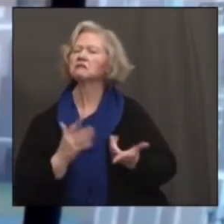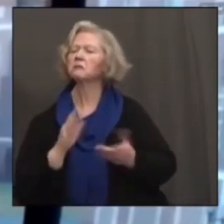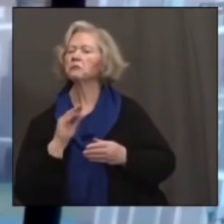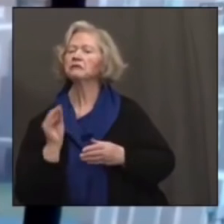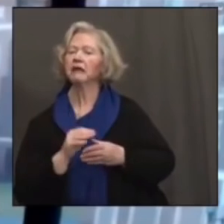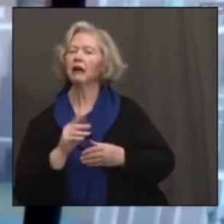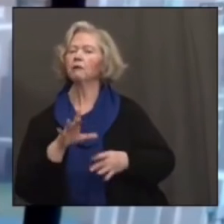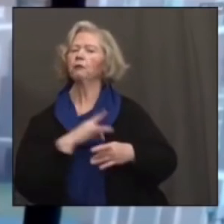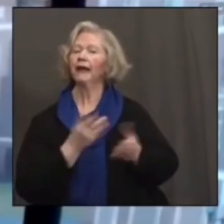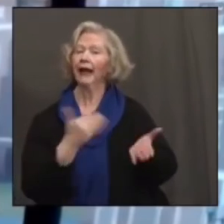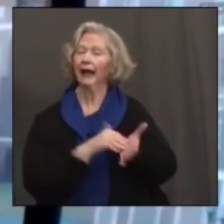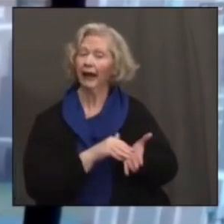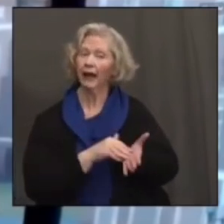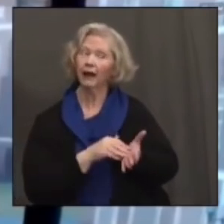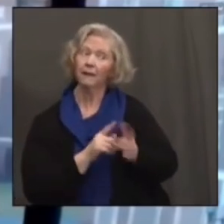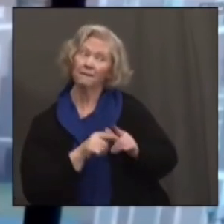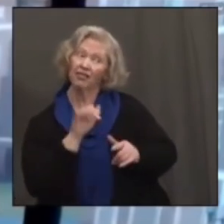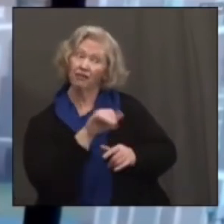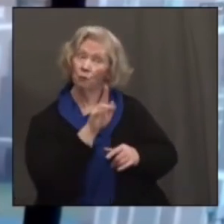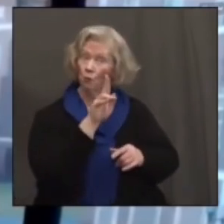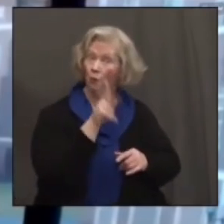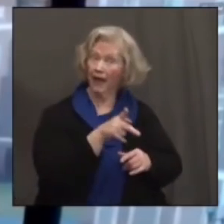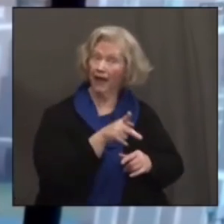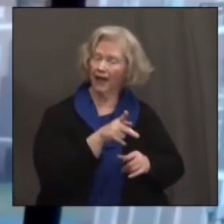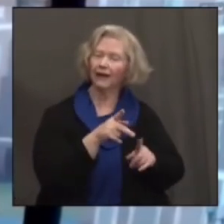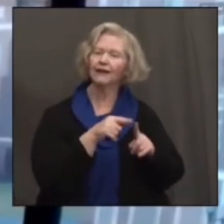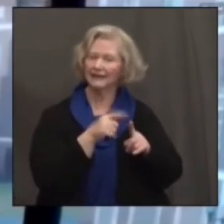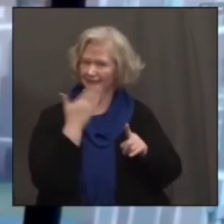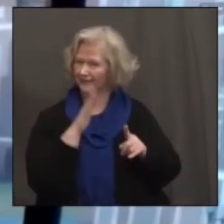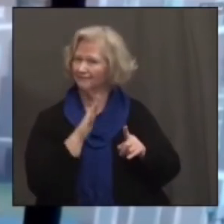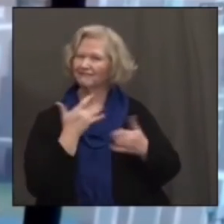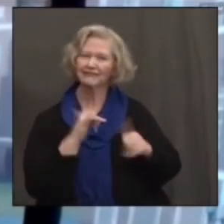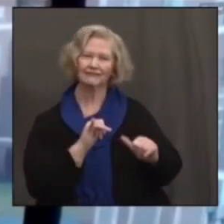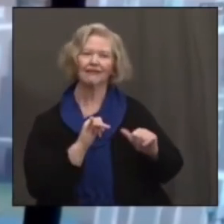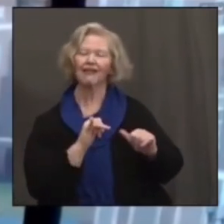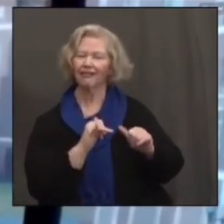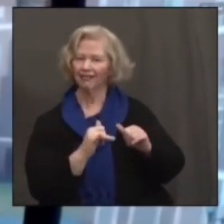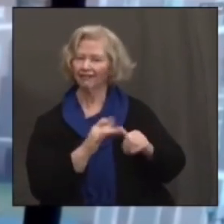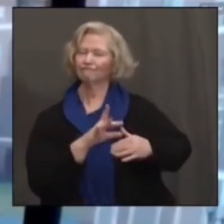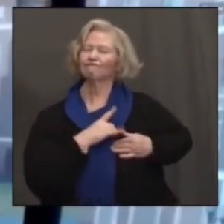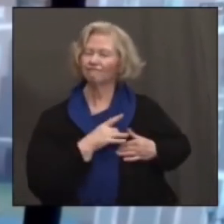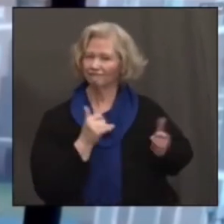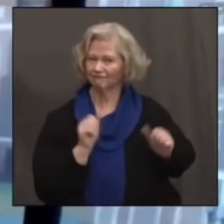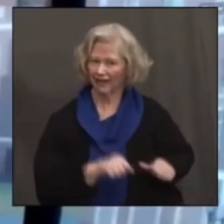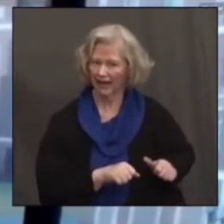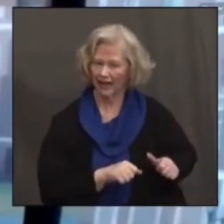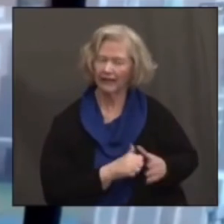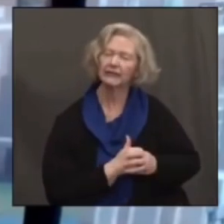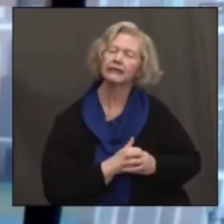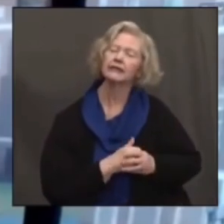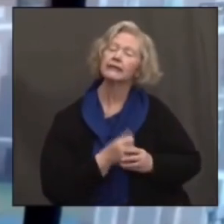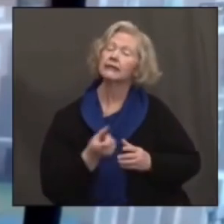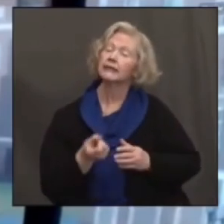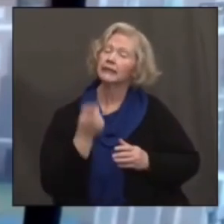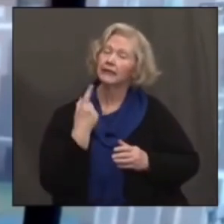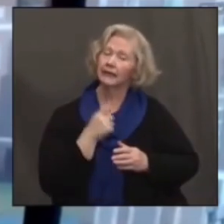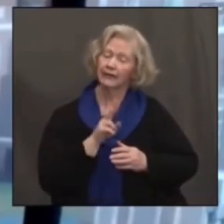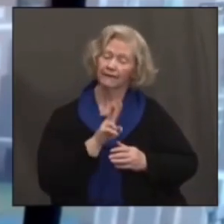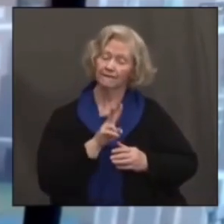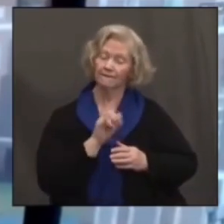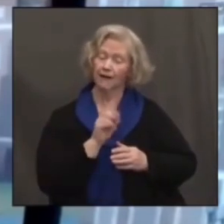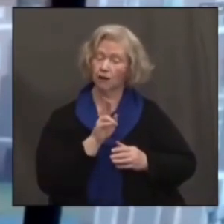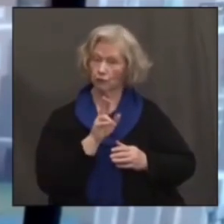potentially our vaccines. And I think one tenet that we have to really follow by is that a virus can't,